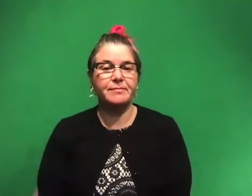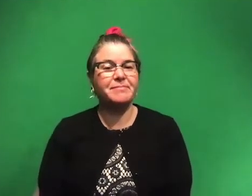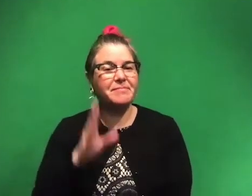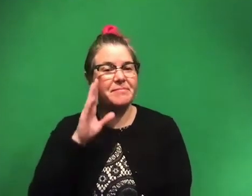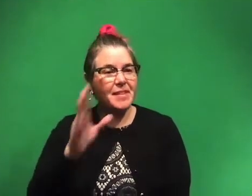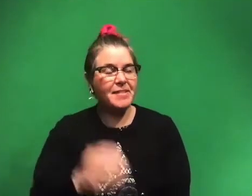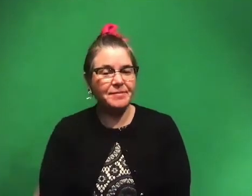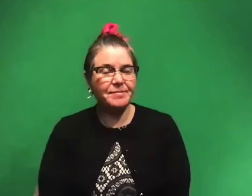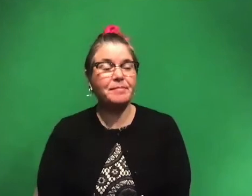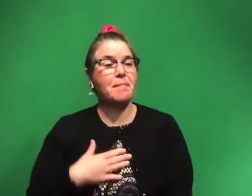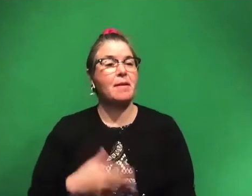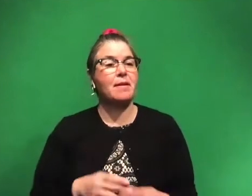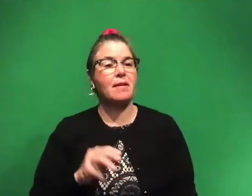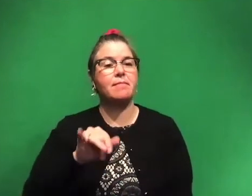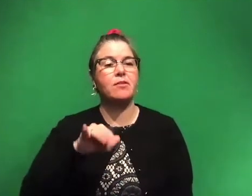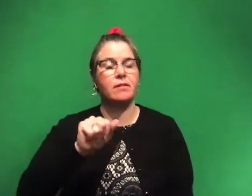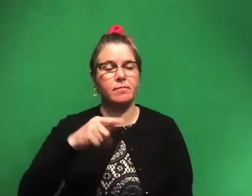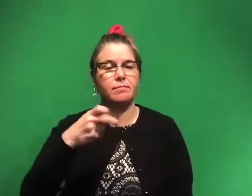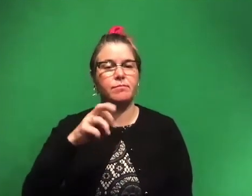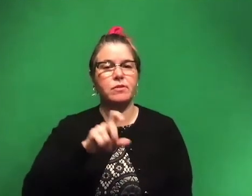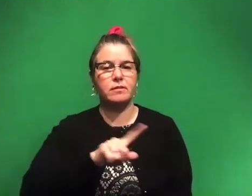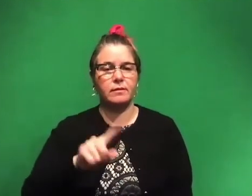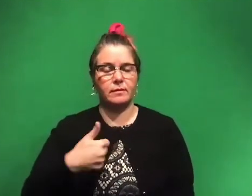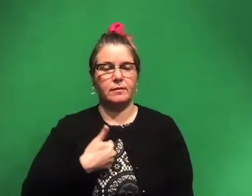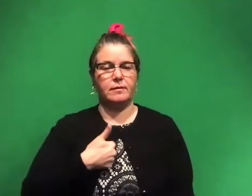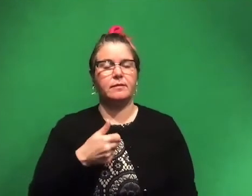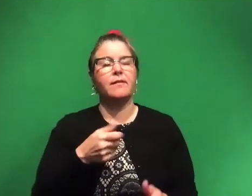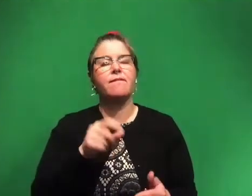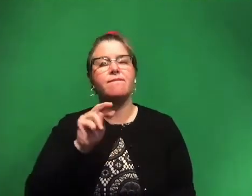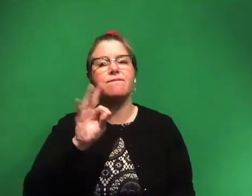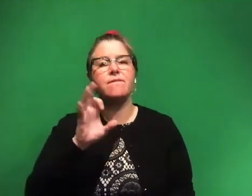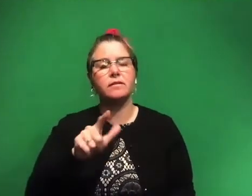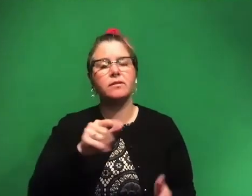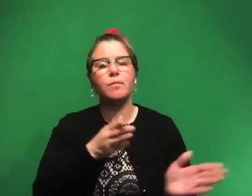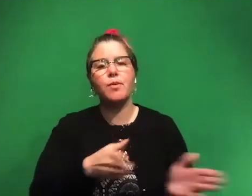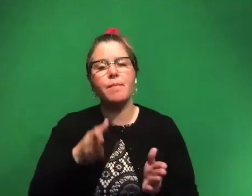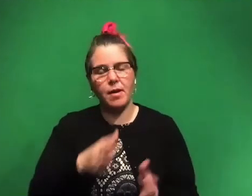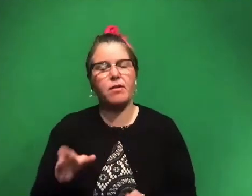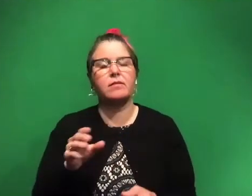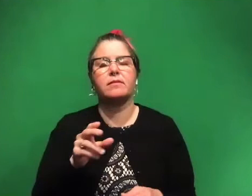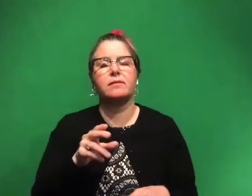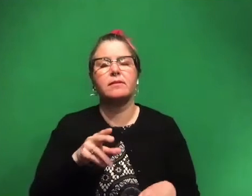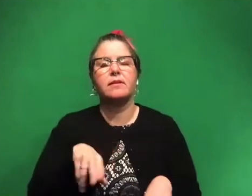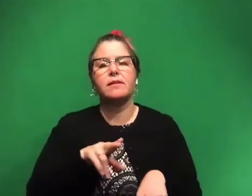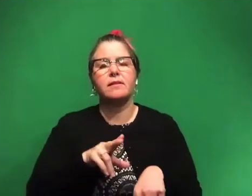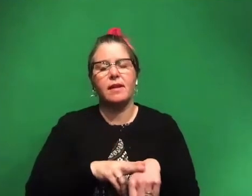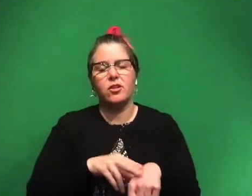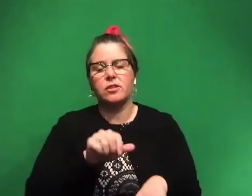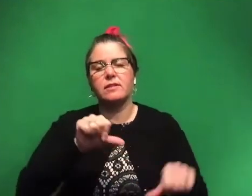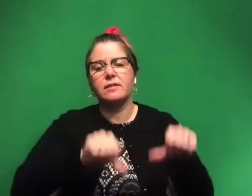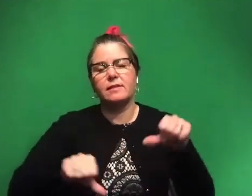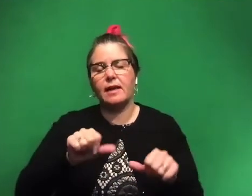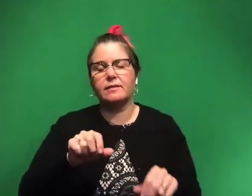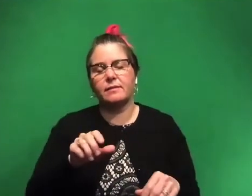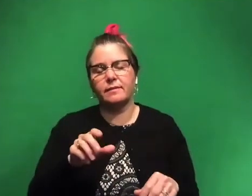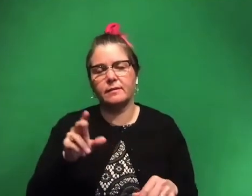guys. My name is Miria Perez, and I'm a fossil preparator at the Perot Museum of Nature and Science in Dallas, Texas. And